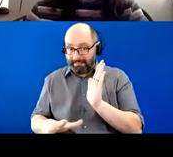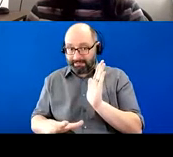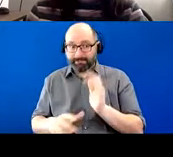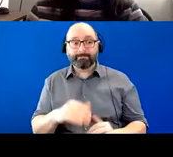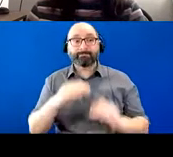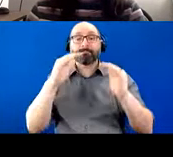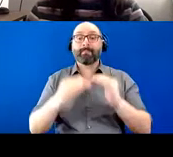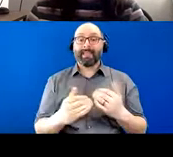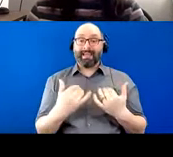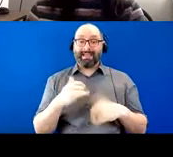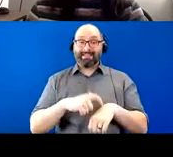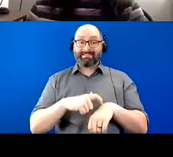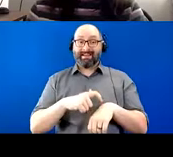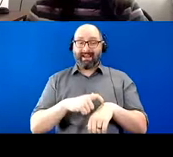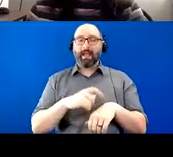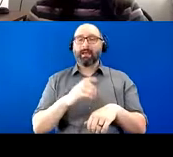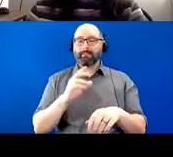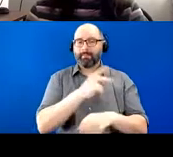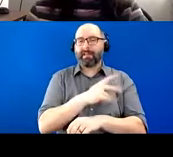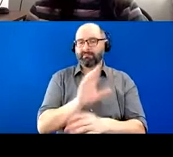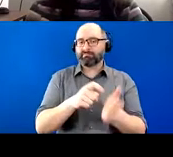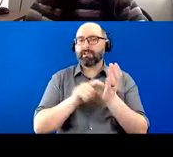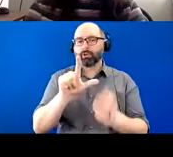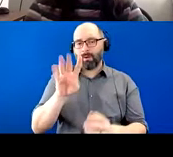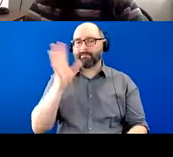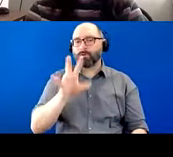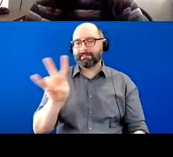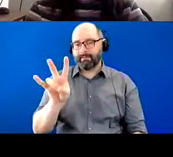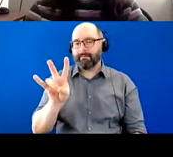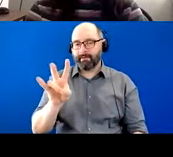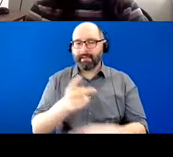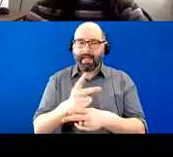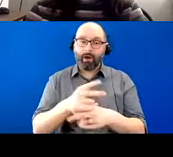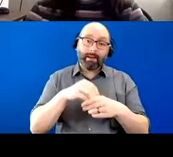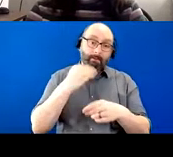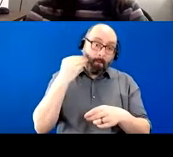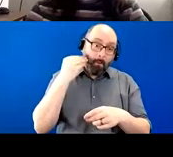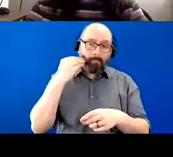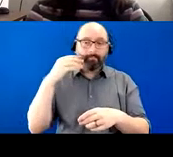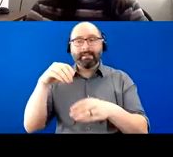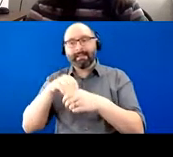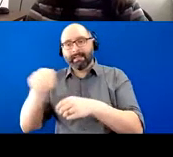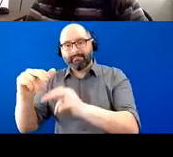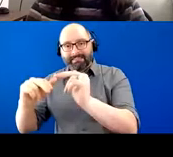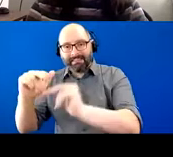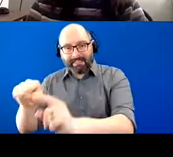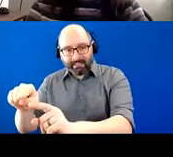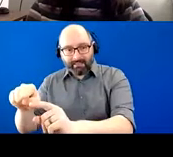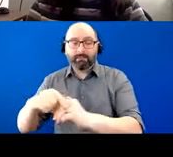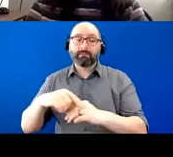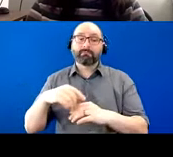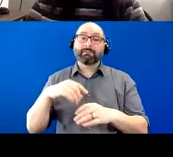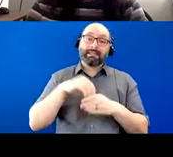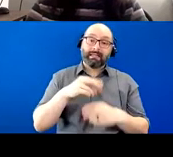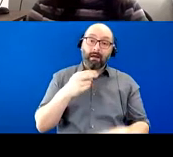often at this time, patients will require 24-7 care, either in home, in a facility, um, with hospice or on hospice.